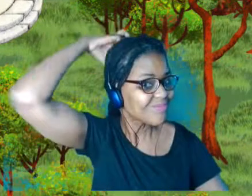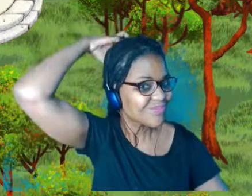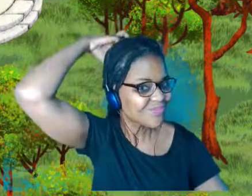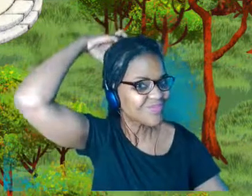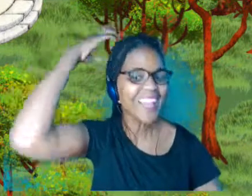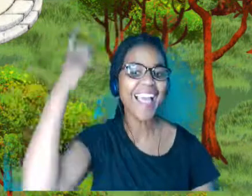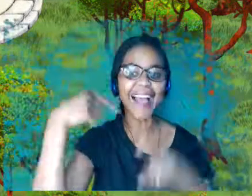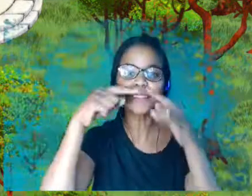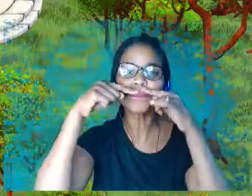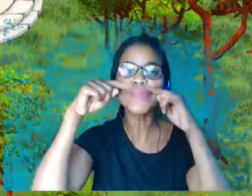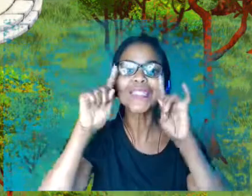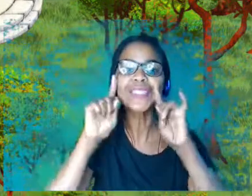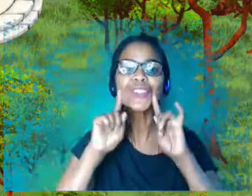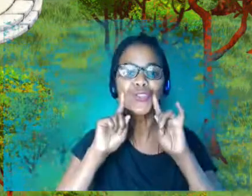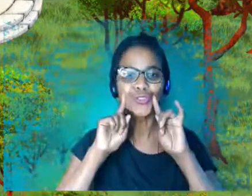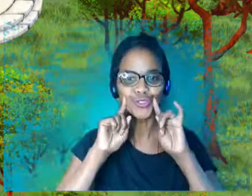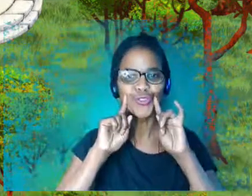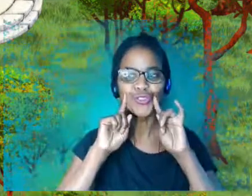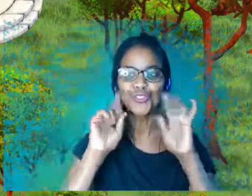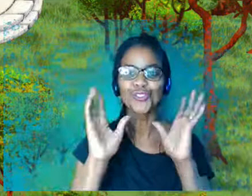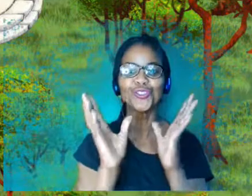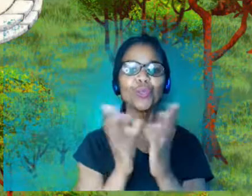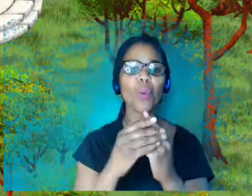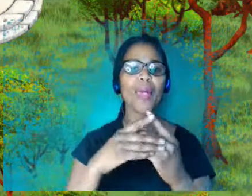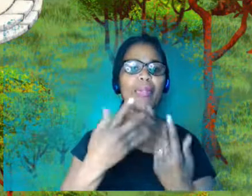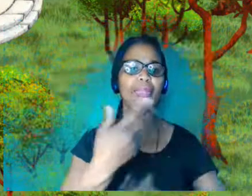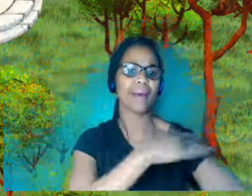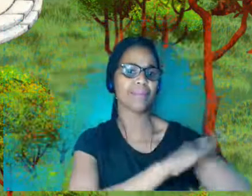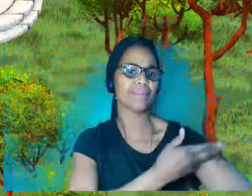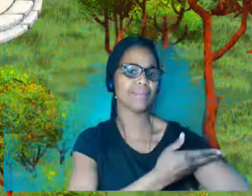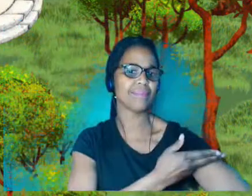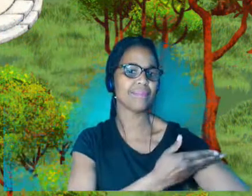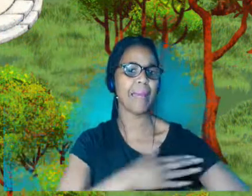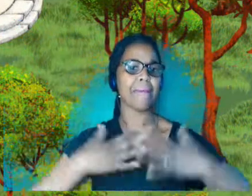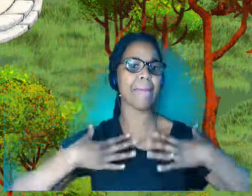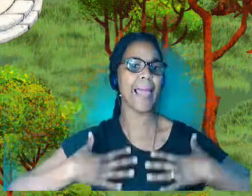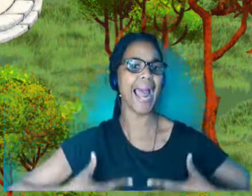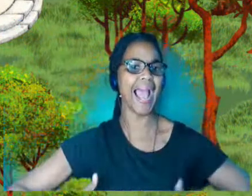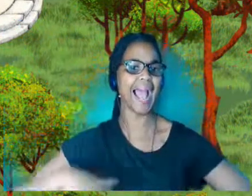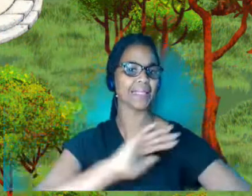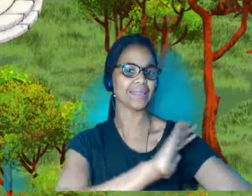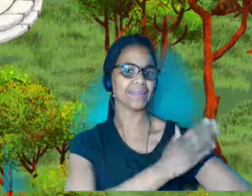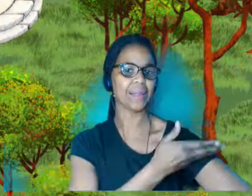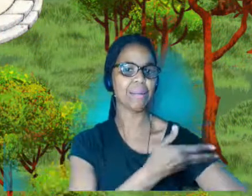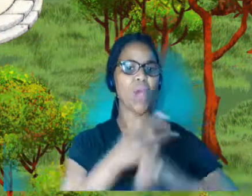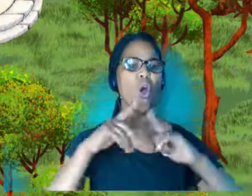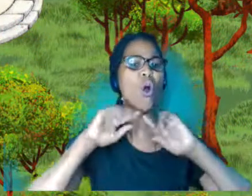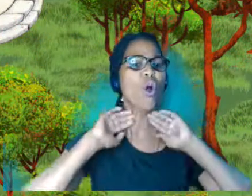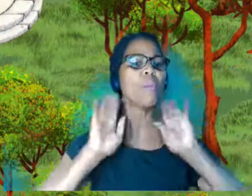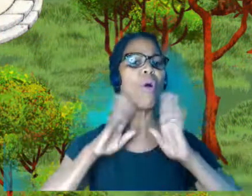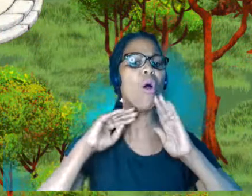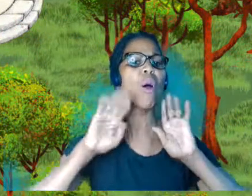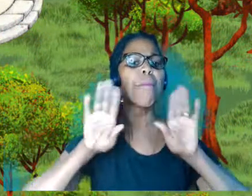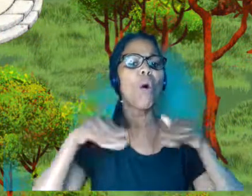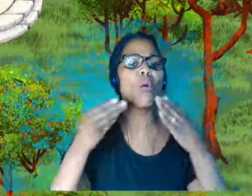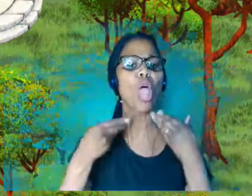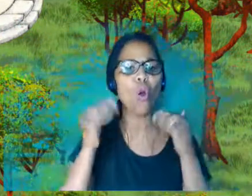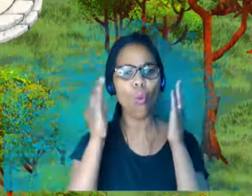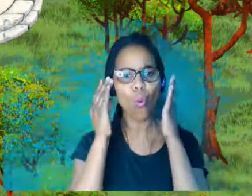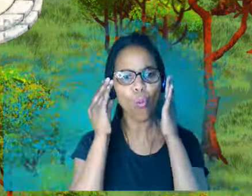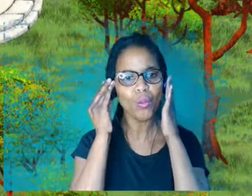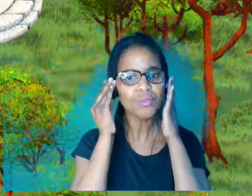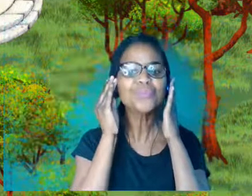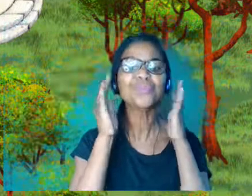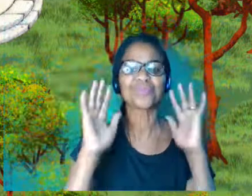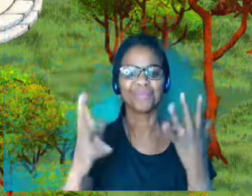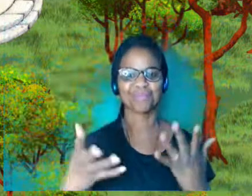wearing a black polo. And I'm coming from your friends at Topia,